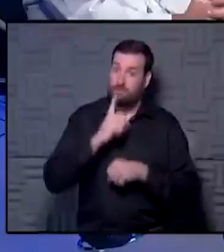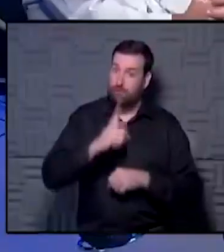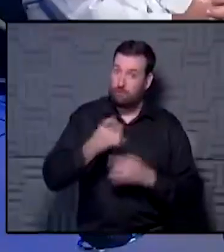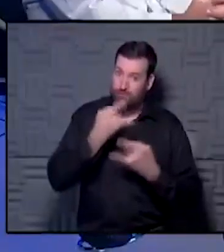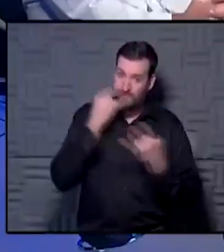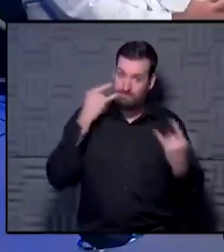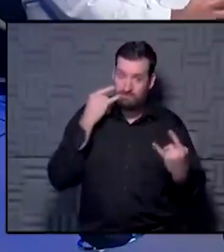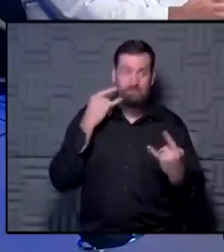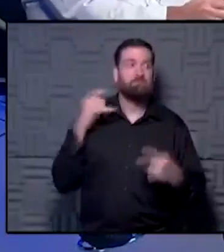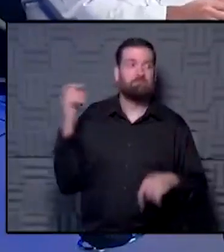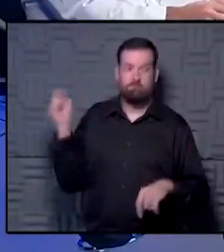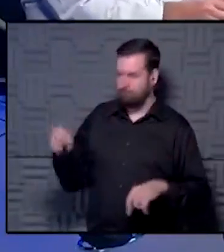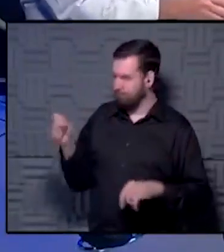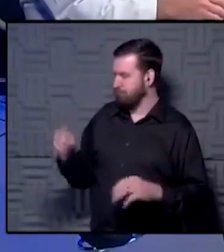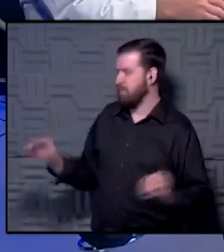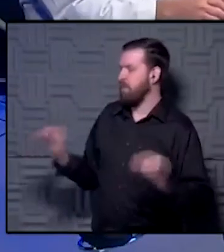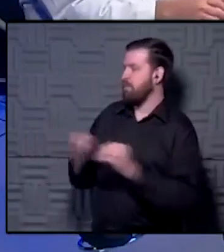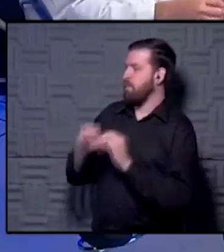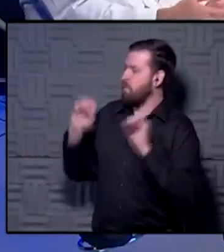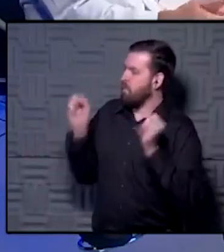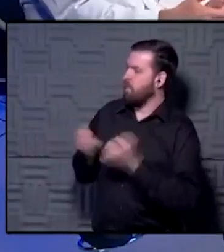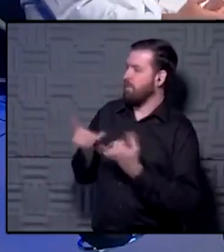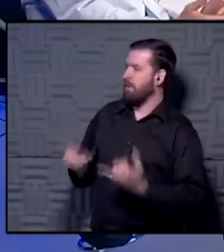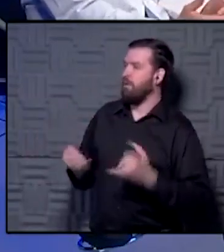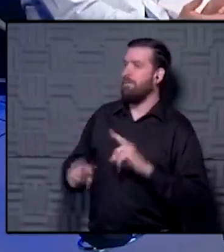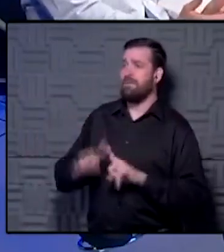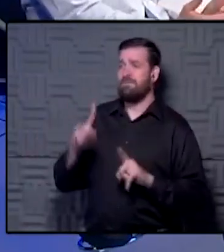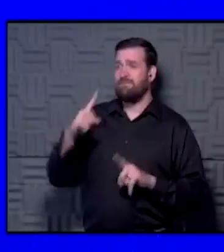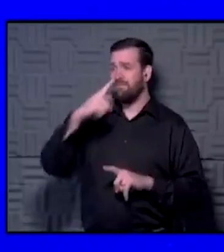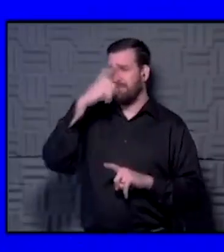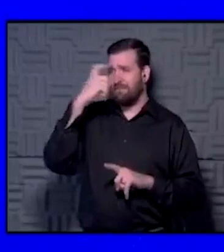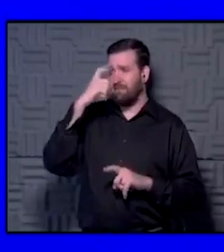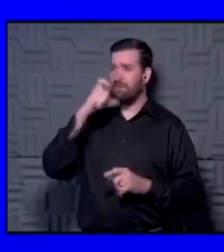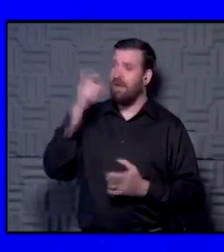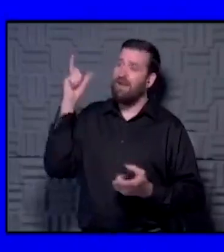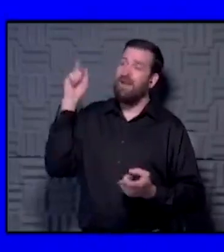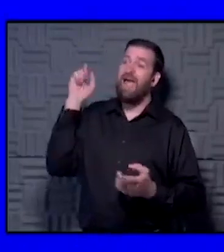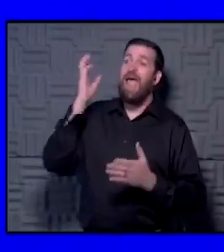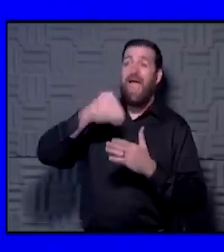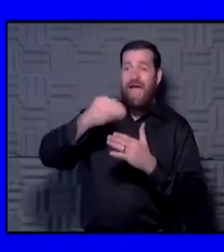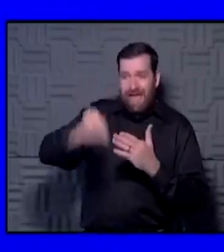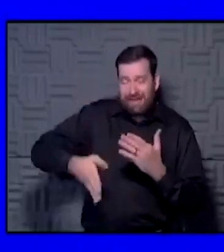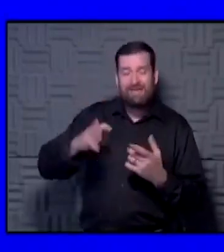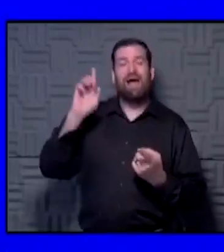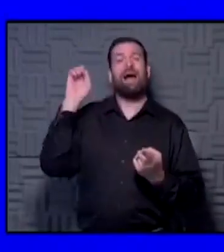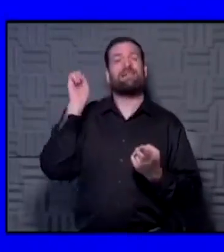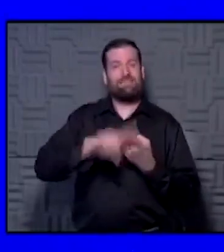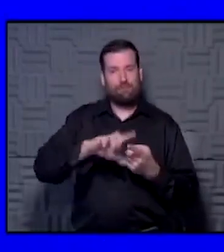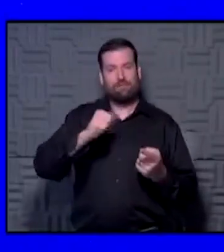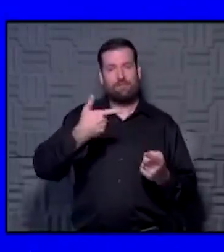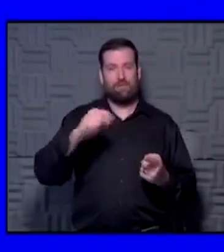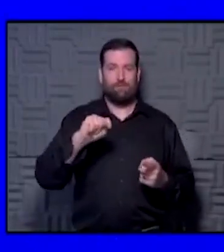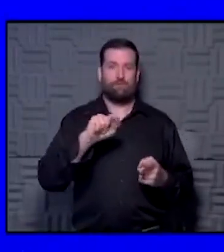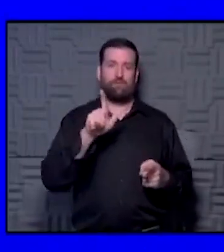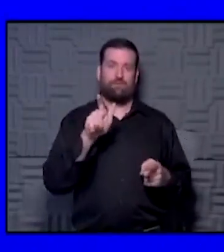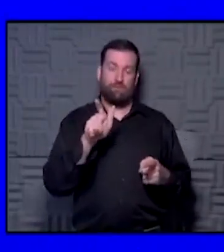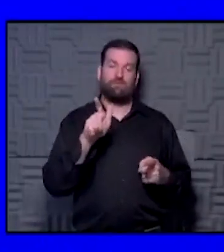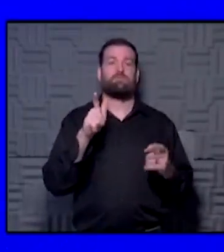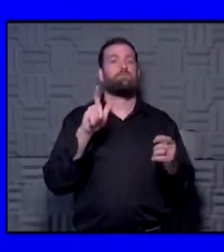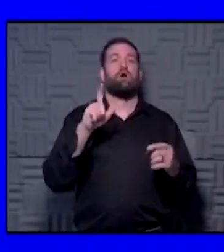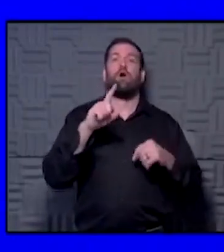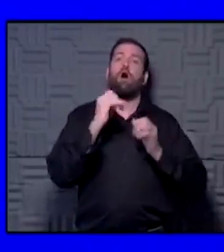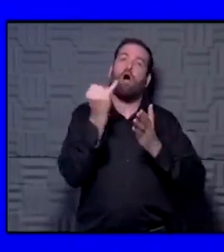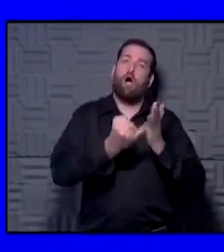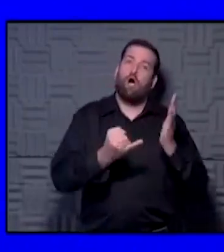Yeah, you know, would say it is colder now, but, you know, summer doesn't end until September 21st, so we still got some weeks. It's always hot on art fair